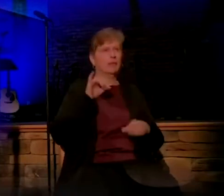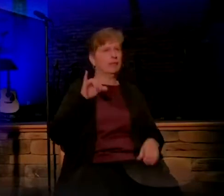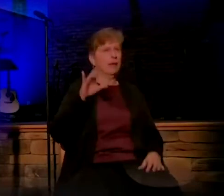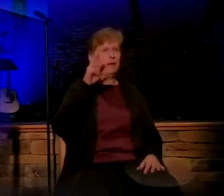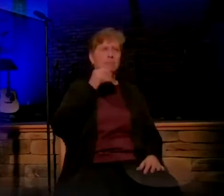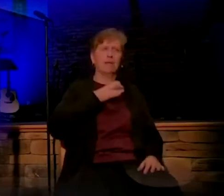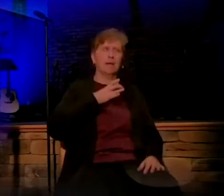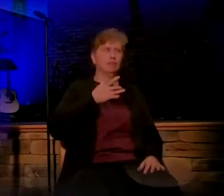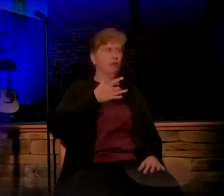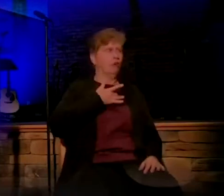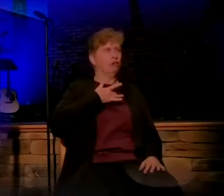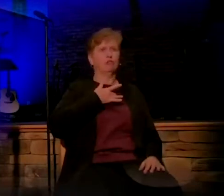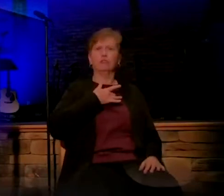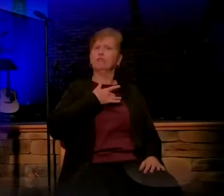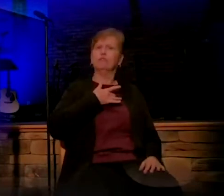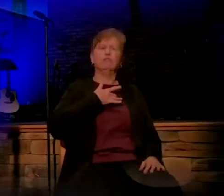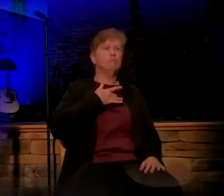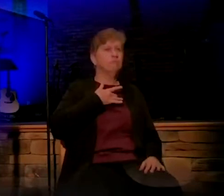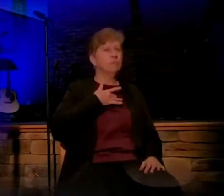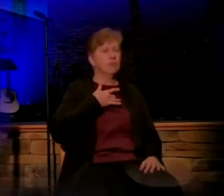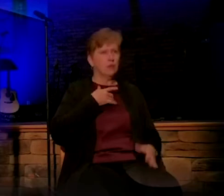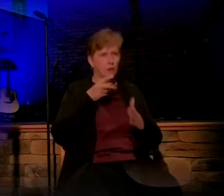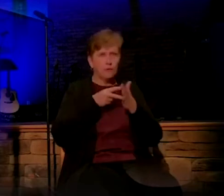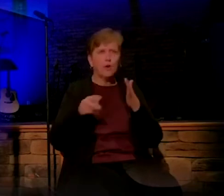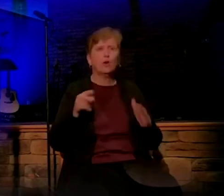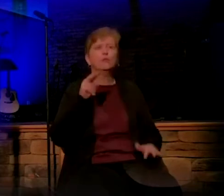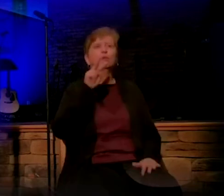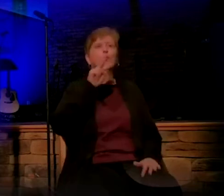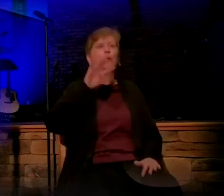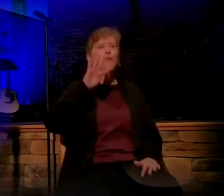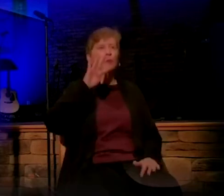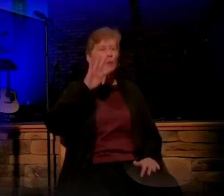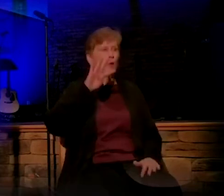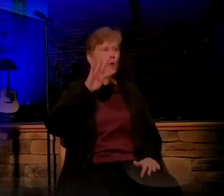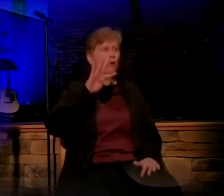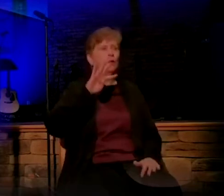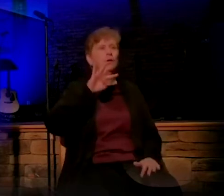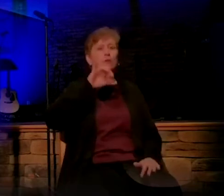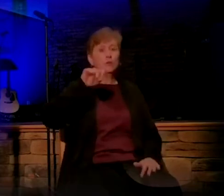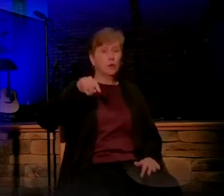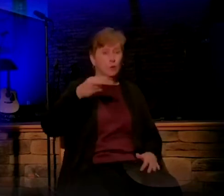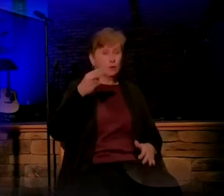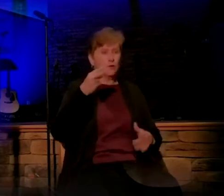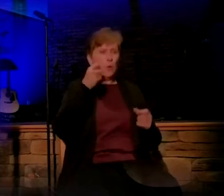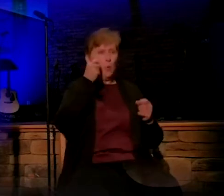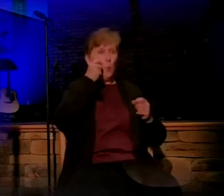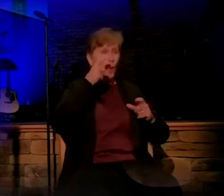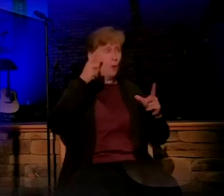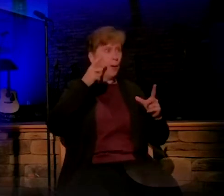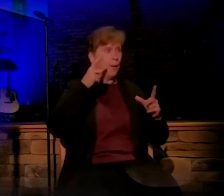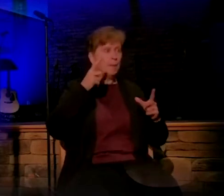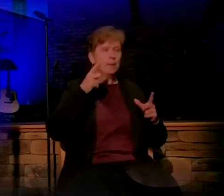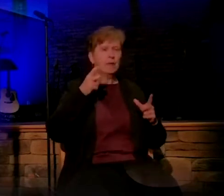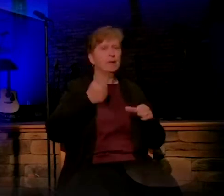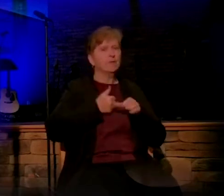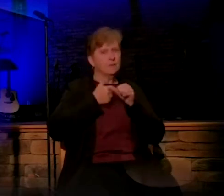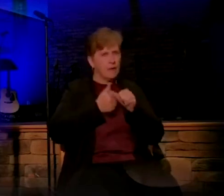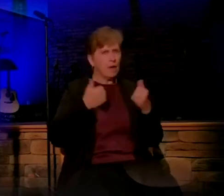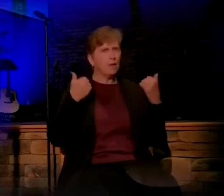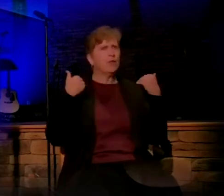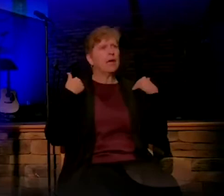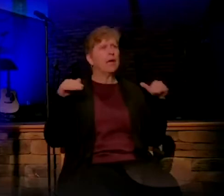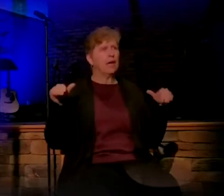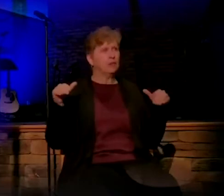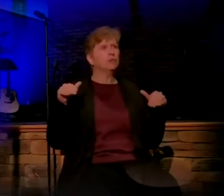And then suddenly we're told in verse 24 that Joseph woke up and he did what the angel said. He took